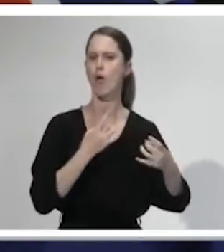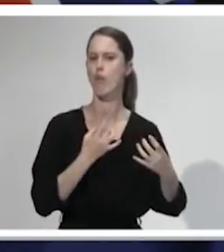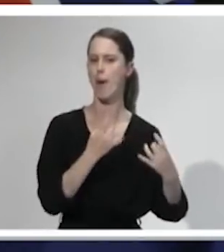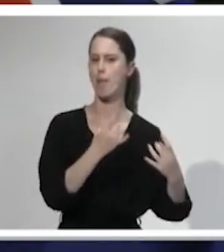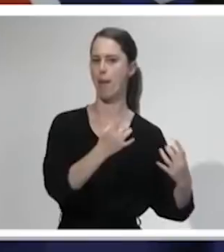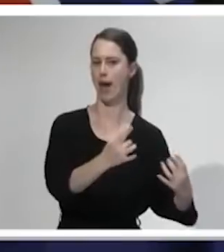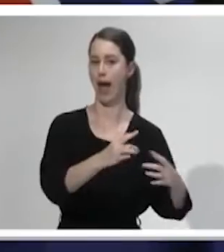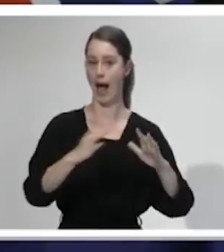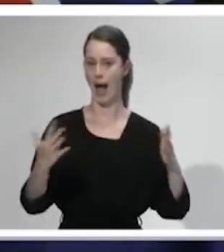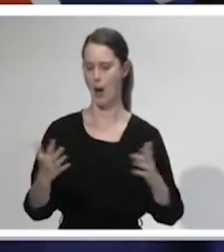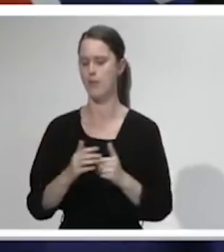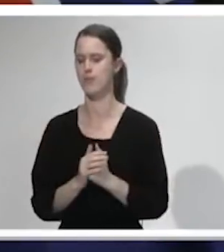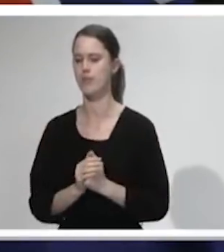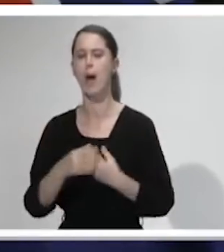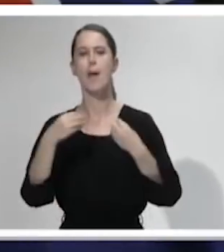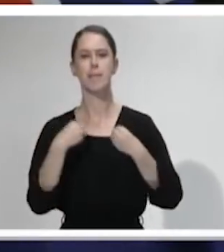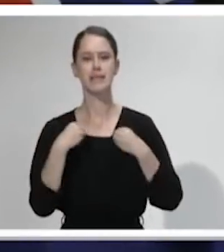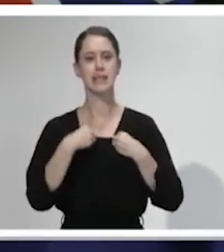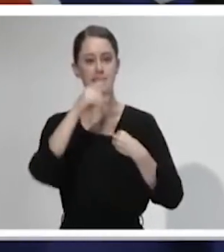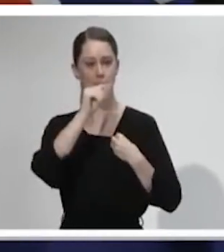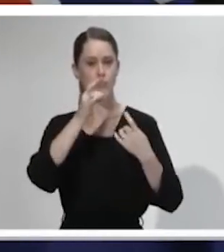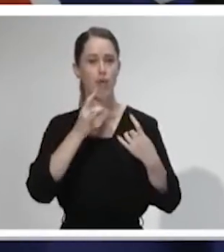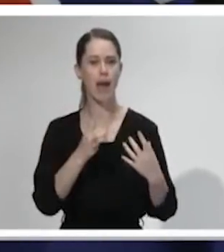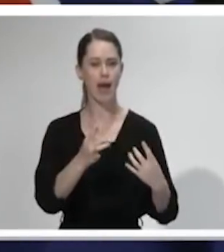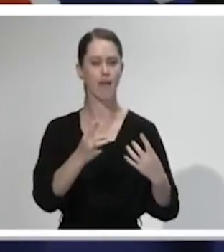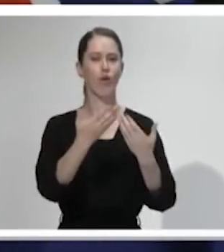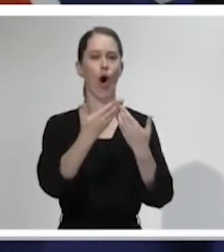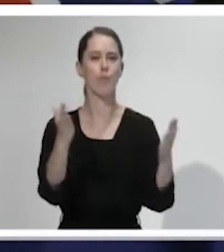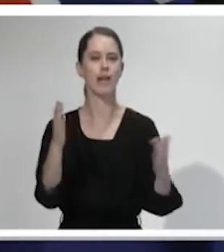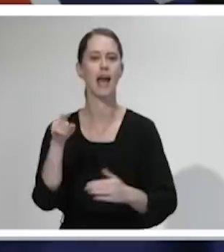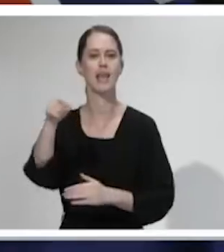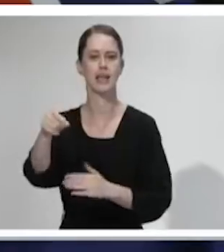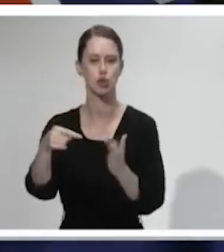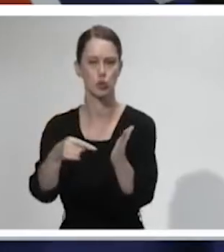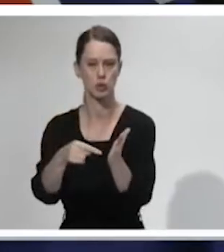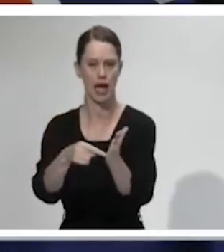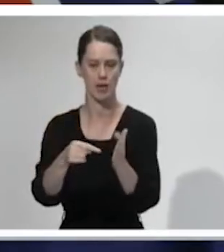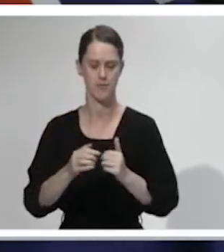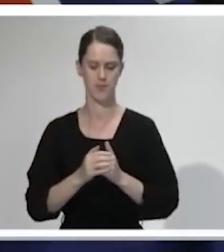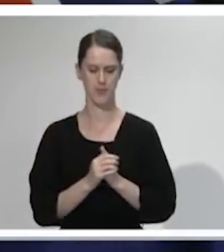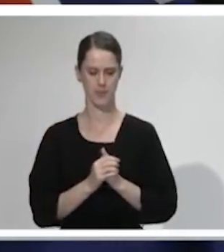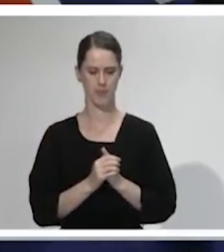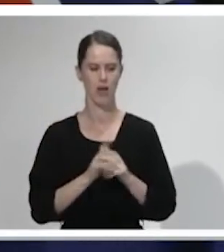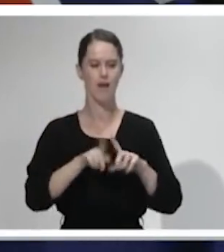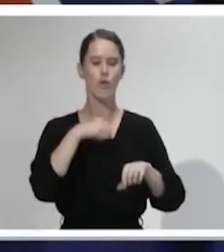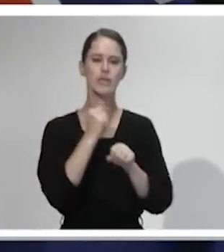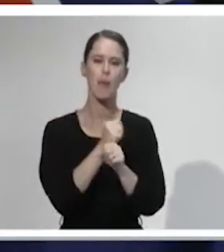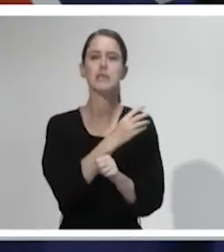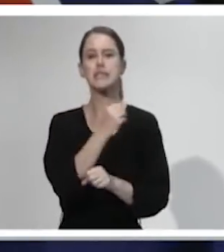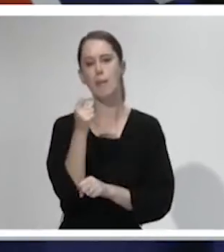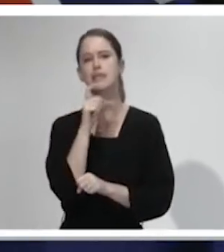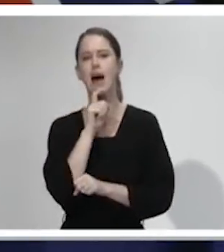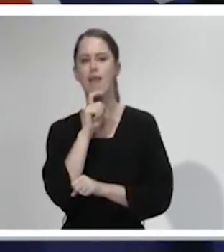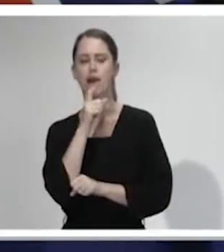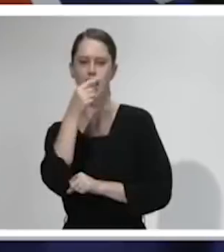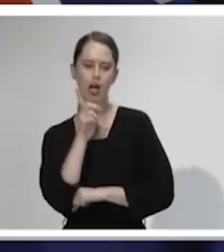week, businesses will be allowed to get ready to open, such as employers re-entering premises to